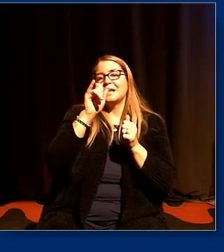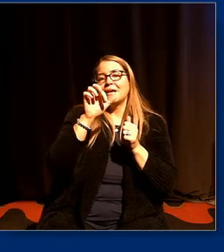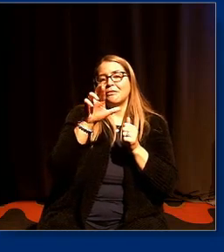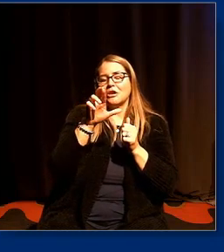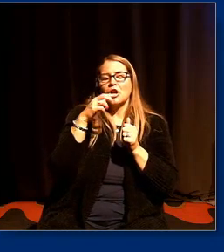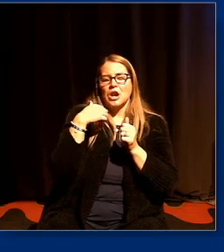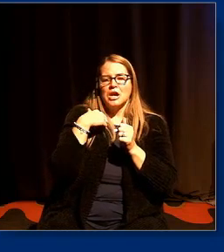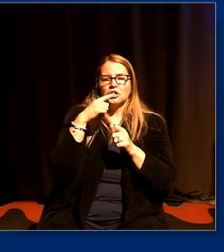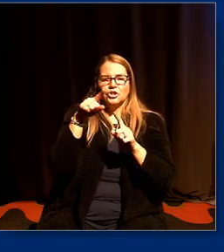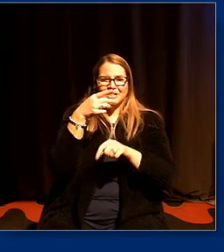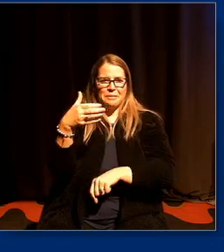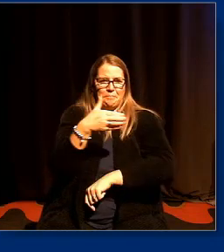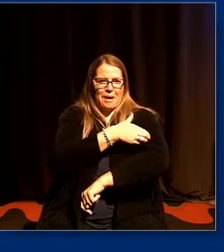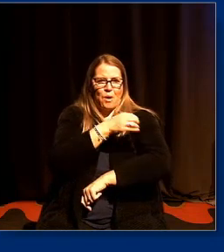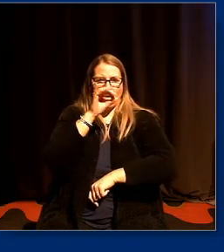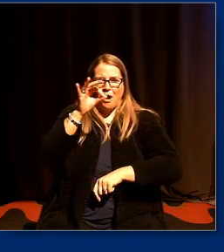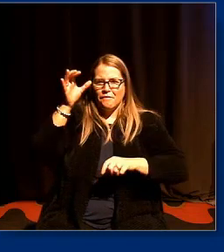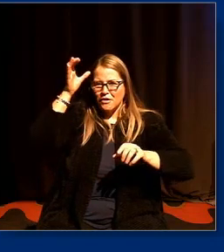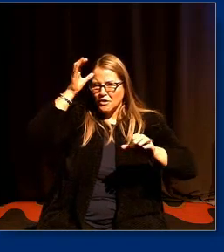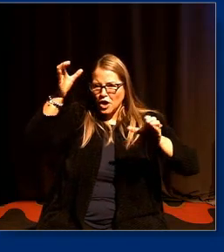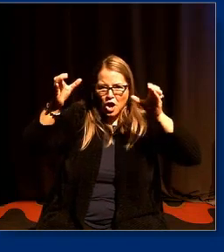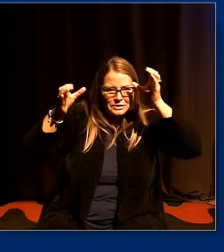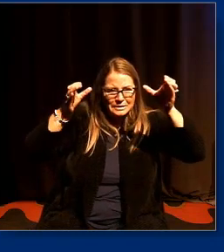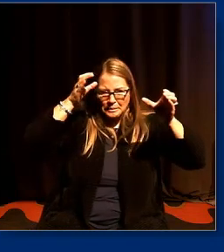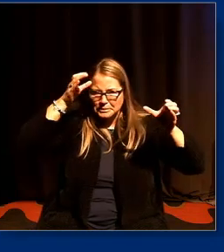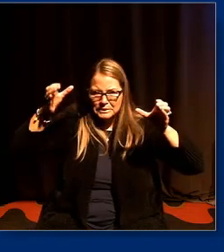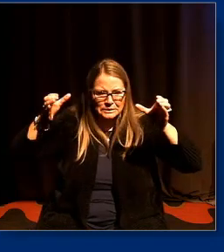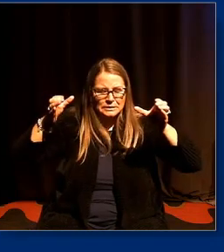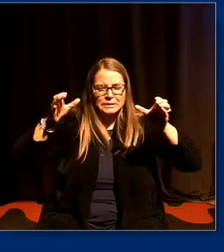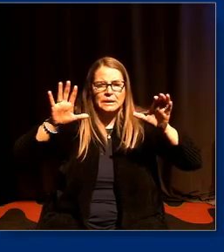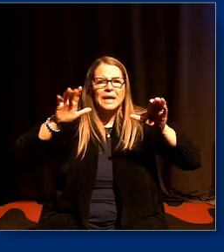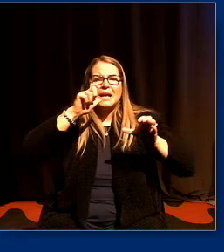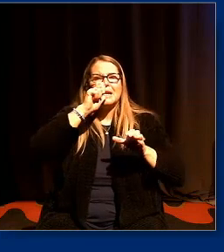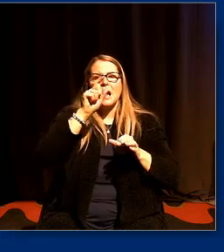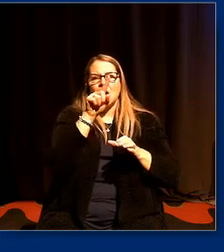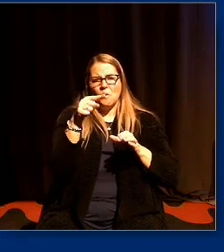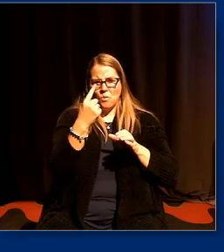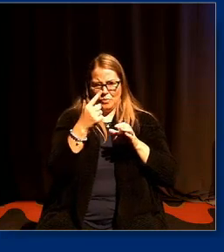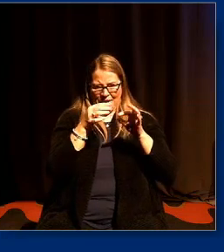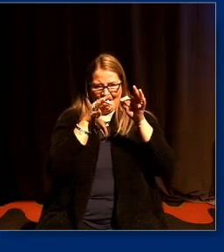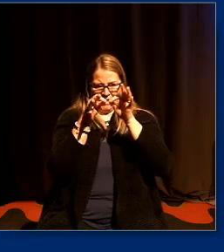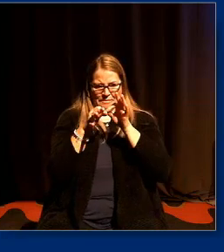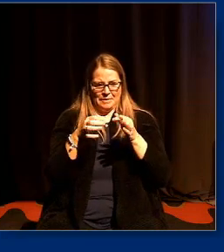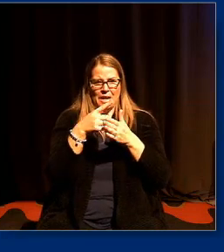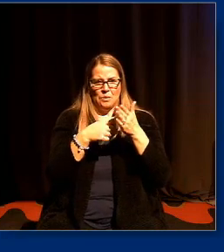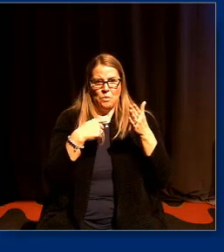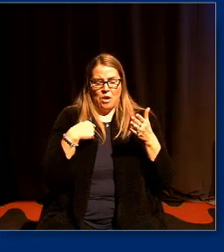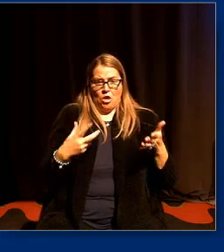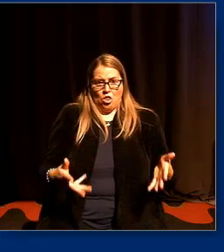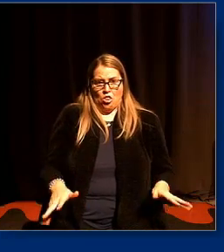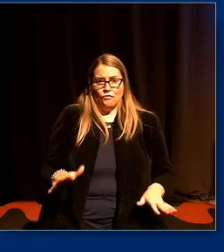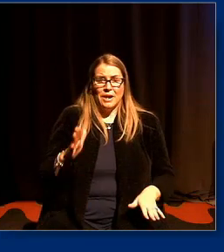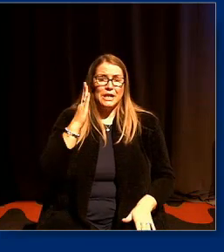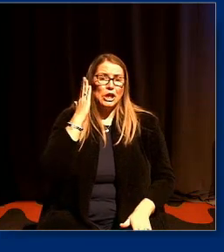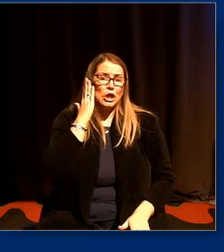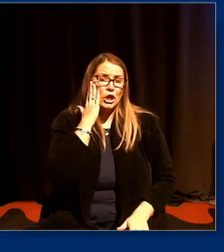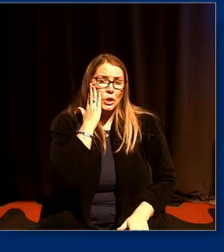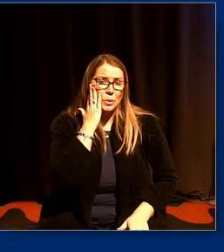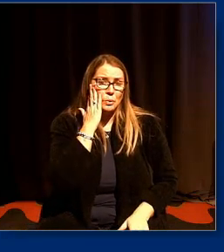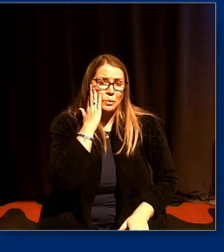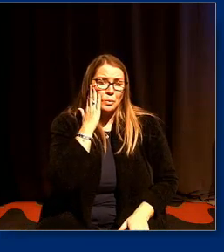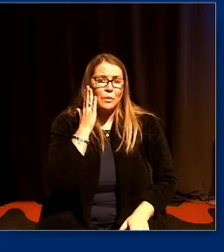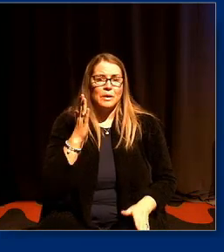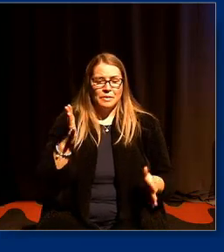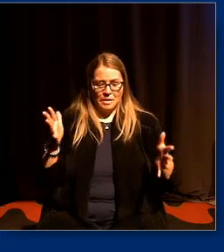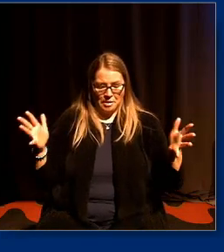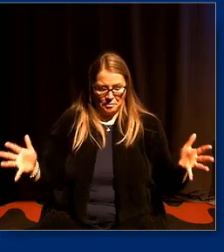power of the concepts um they not only explained what i already knew they pushed me to ask